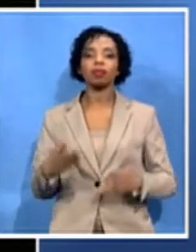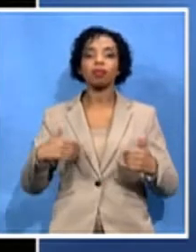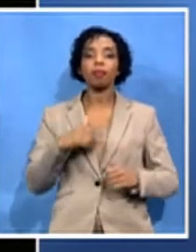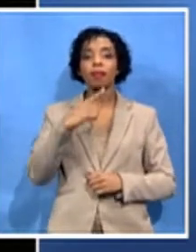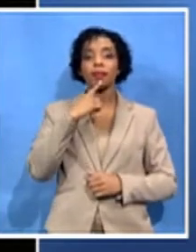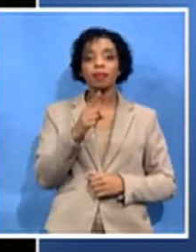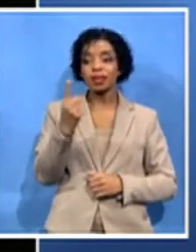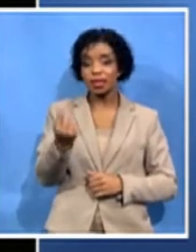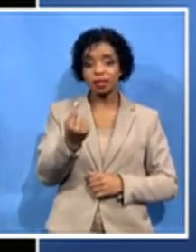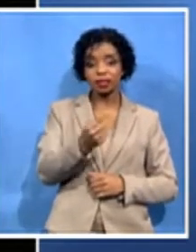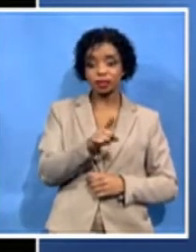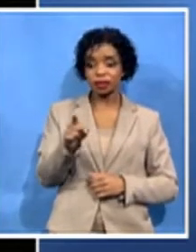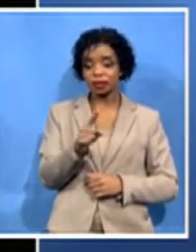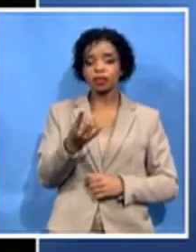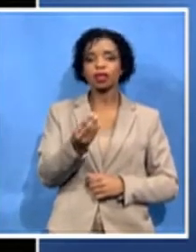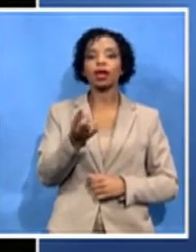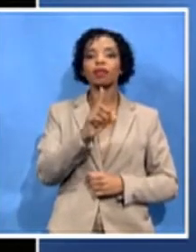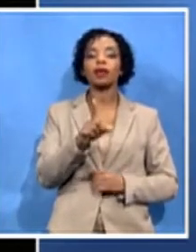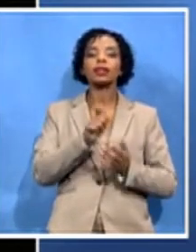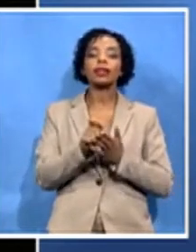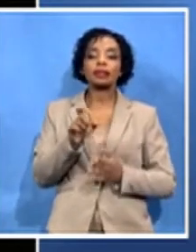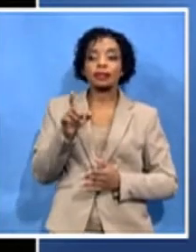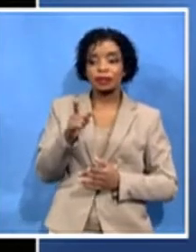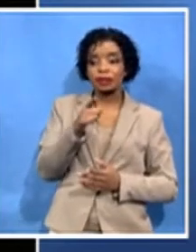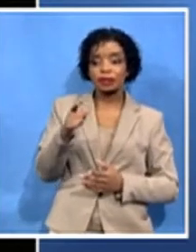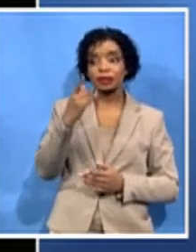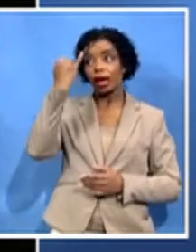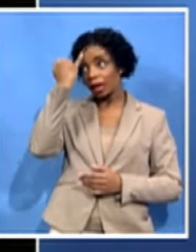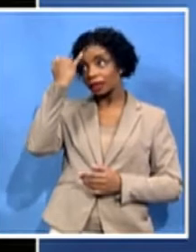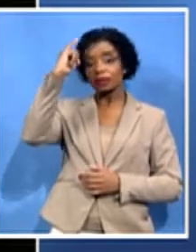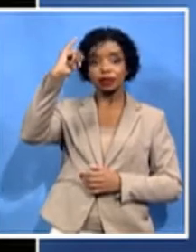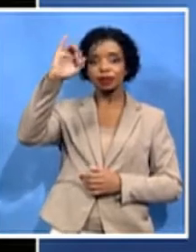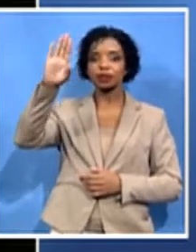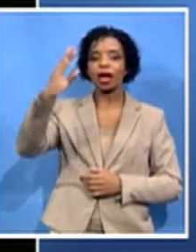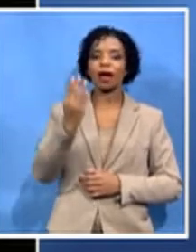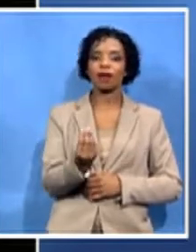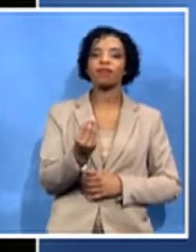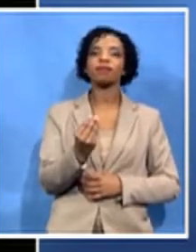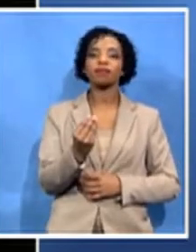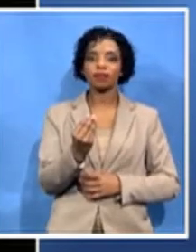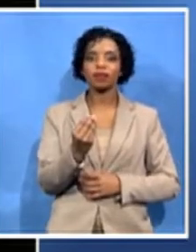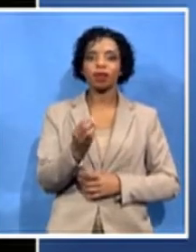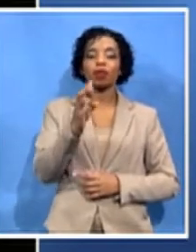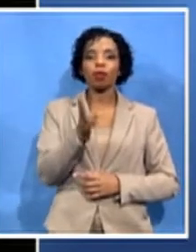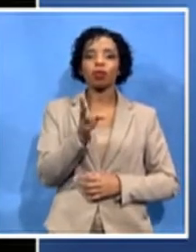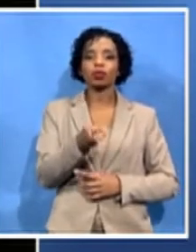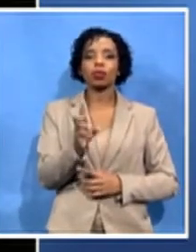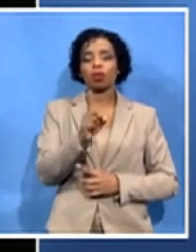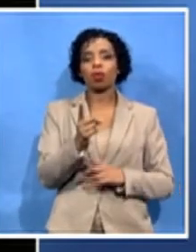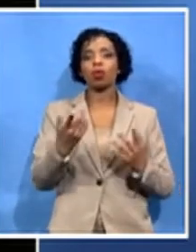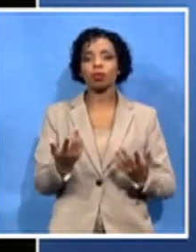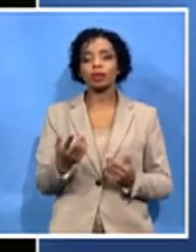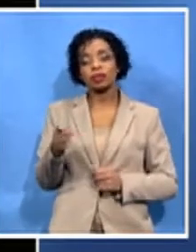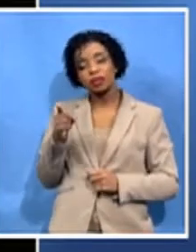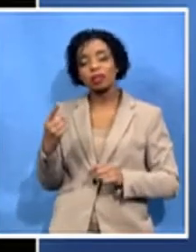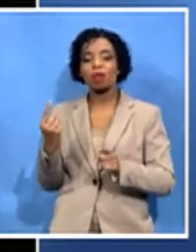passions. Those were the ideals that he held. Also, the fact that he was one who always pursued justice, that's what made him